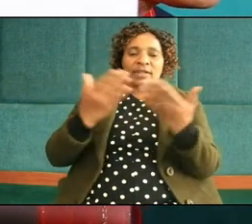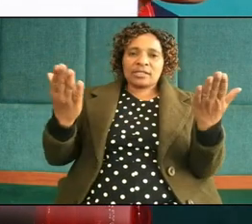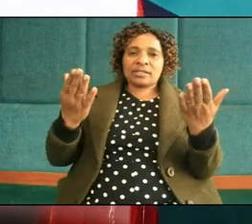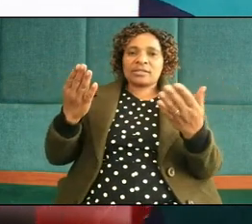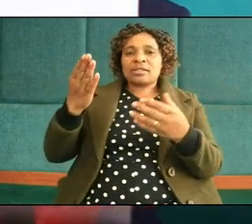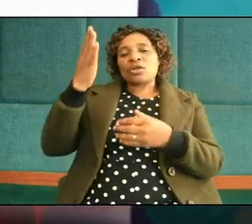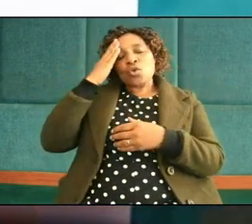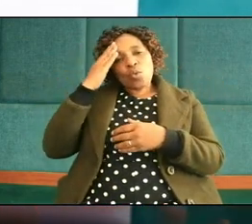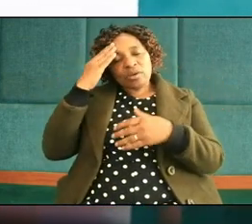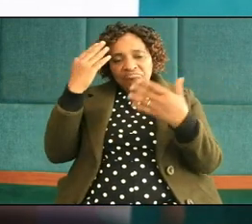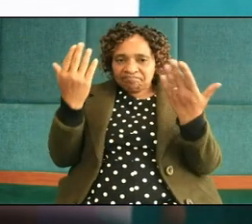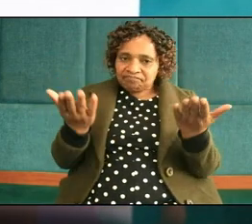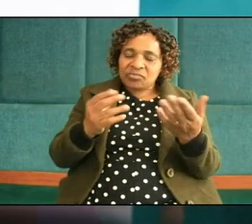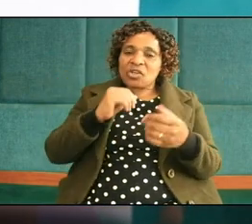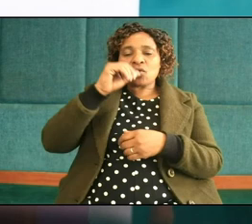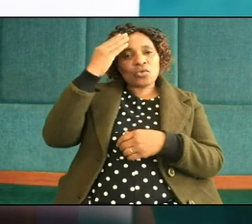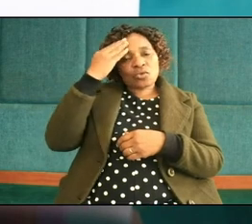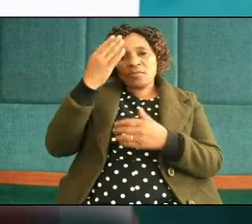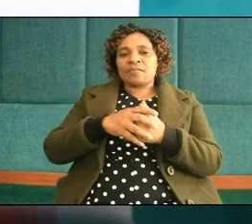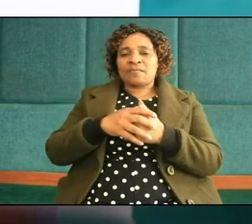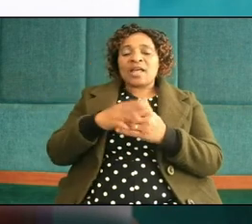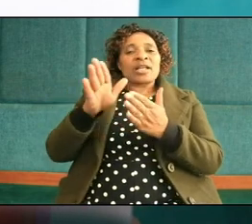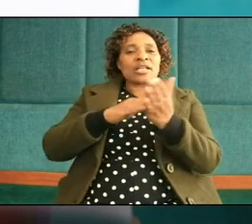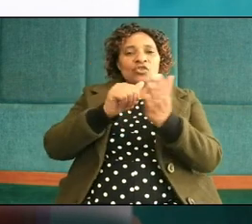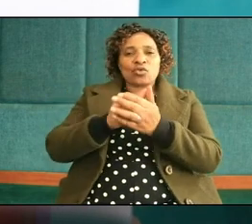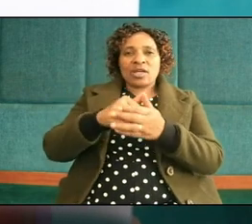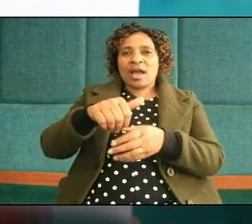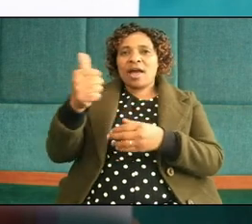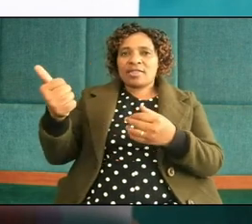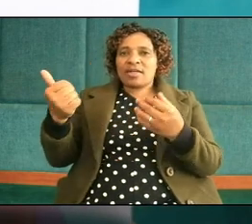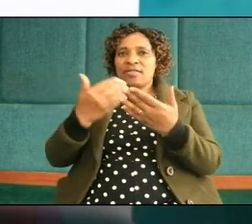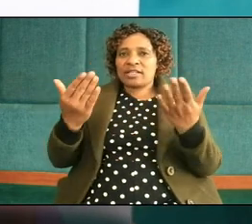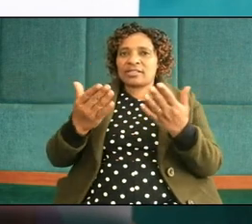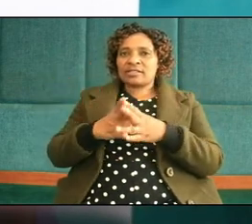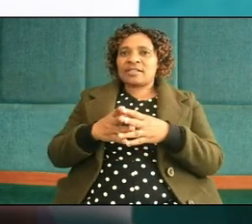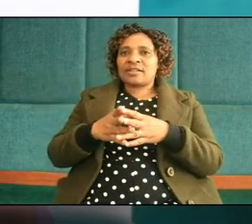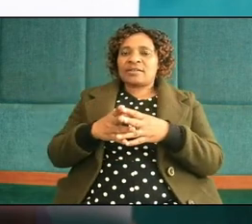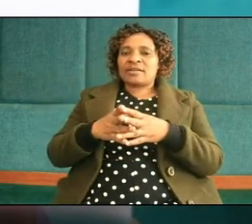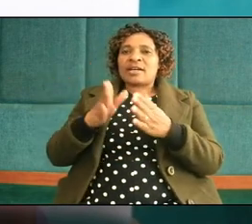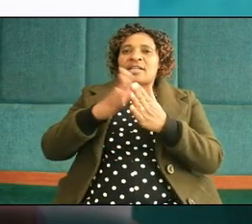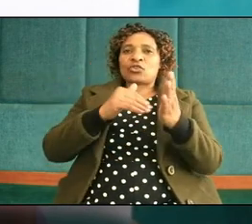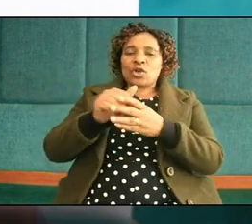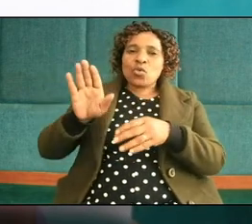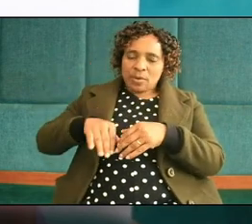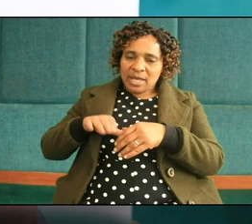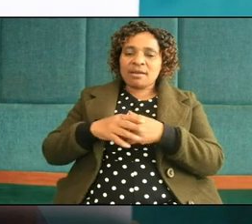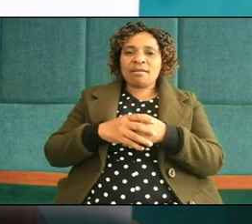knowingly or unknowingly destroying other families destroying women